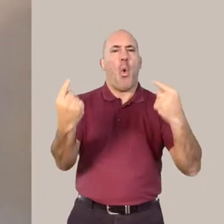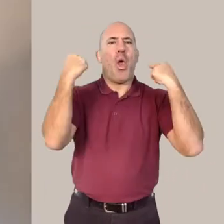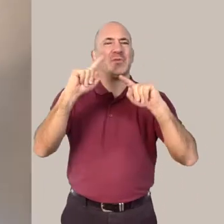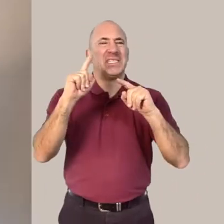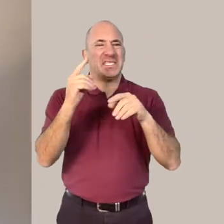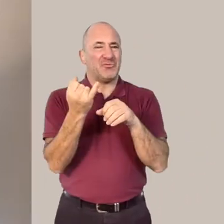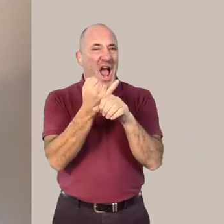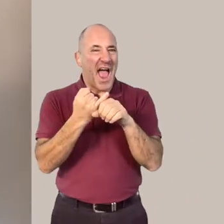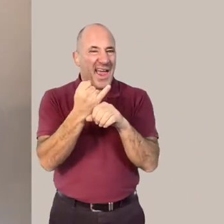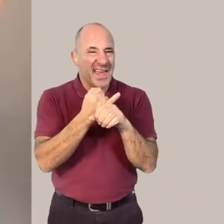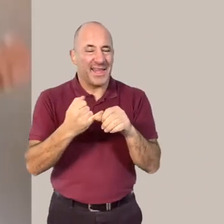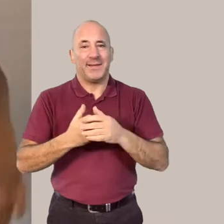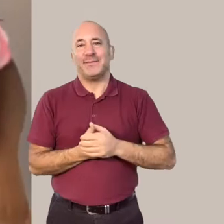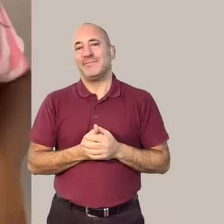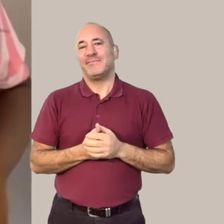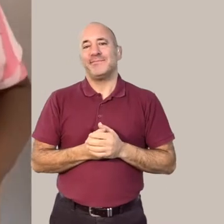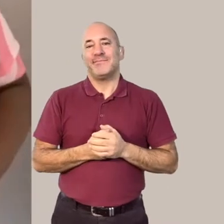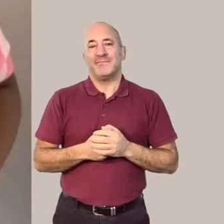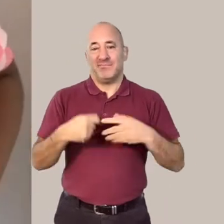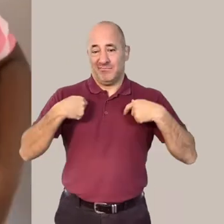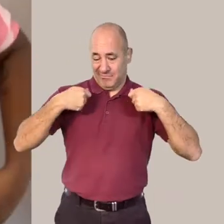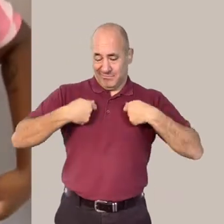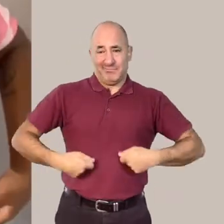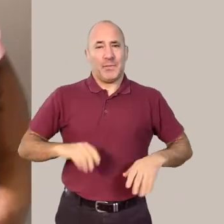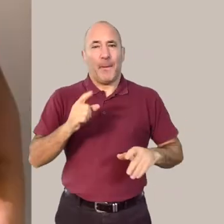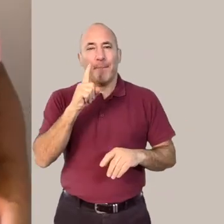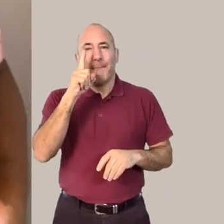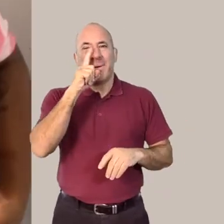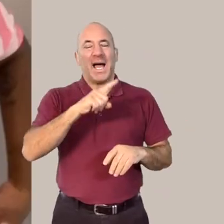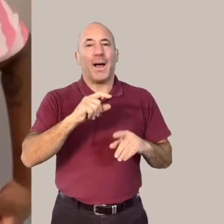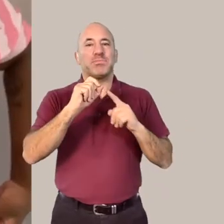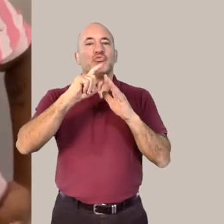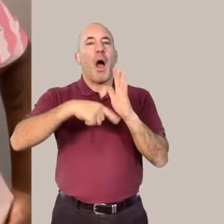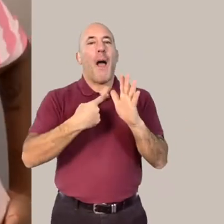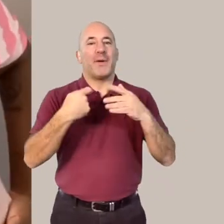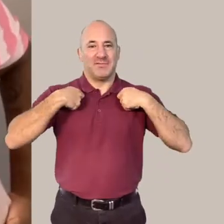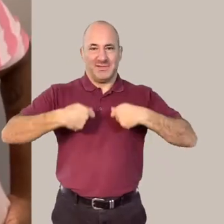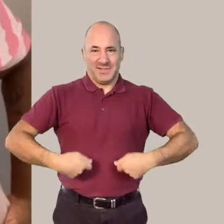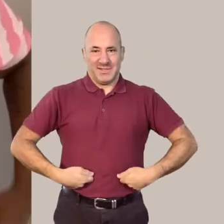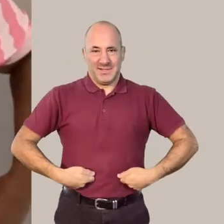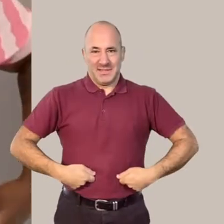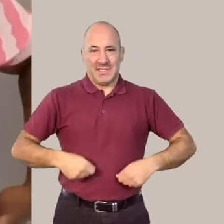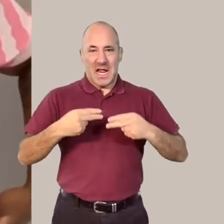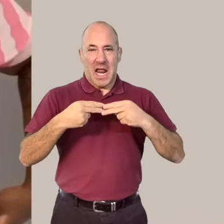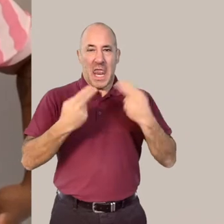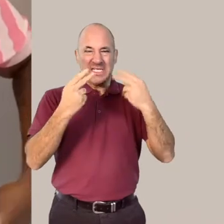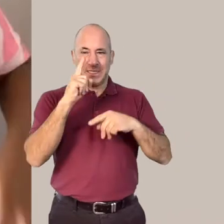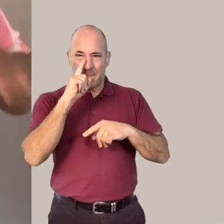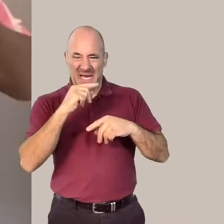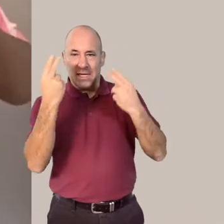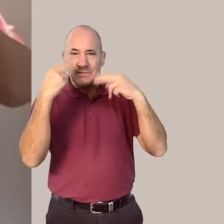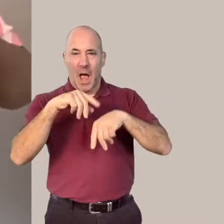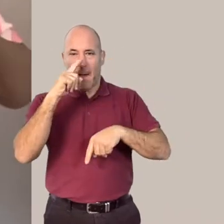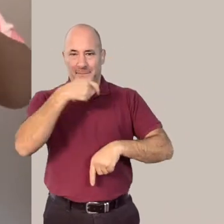grey wall behind me and I am wearing a pink pyjama top.